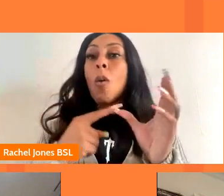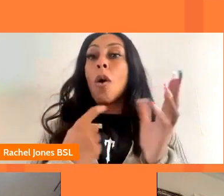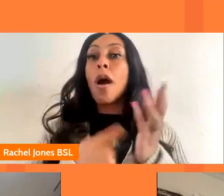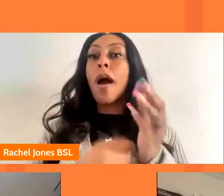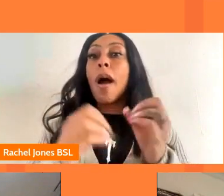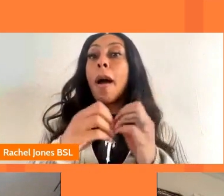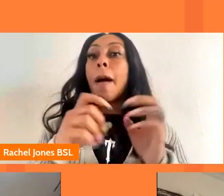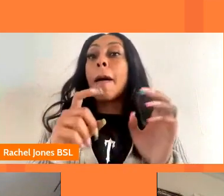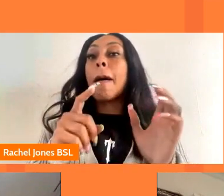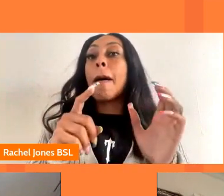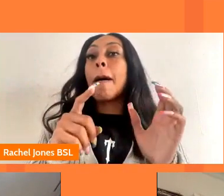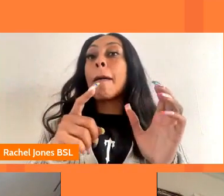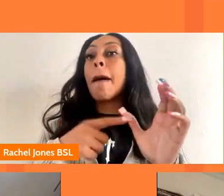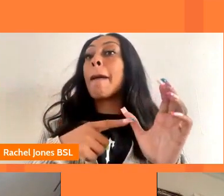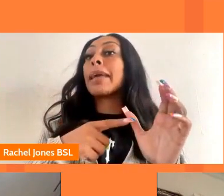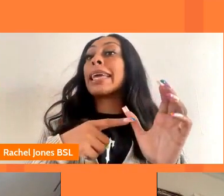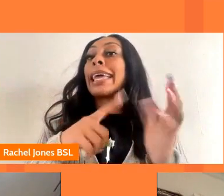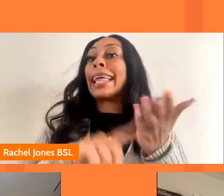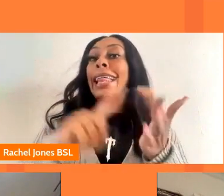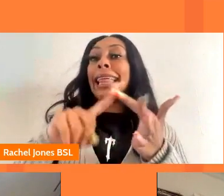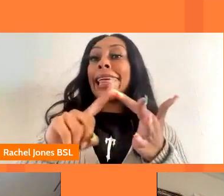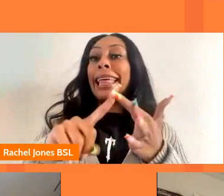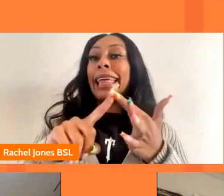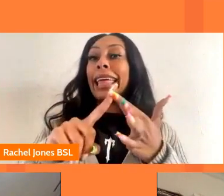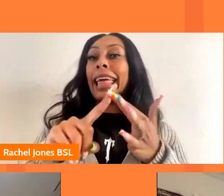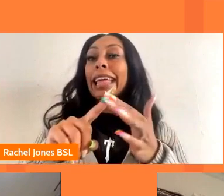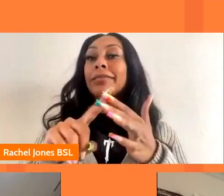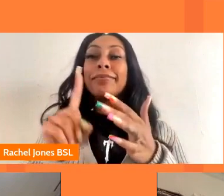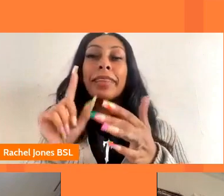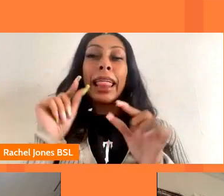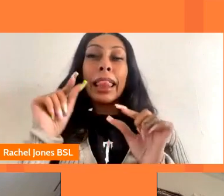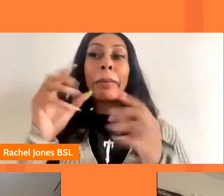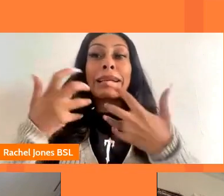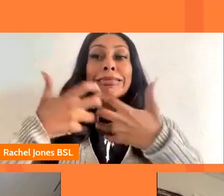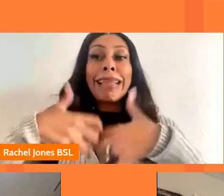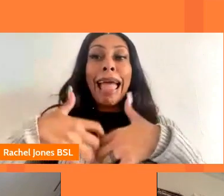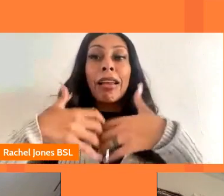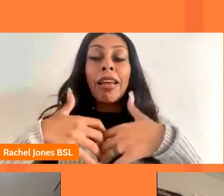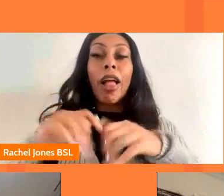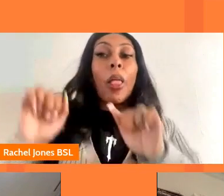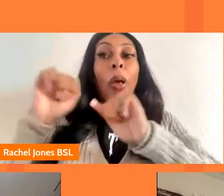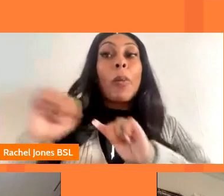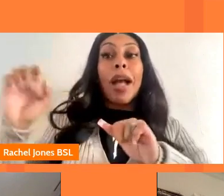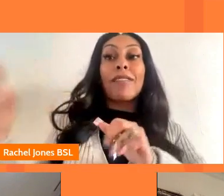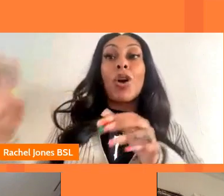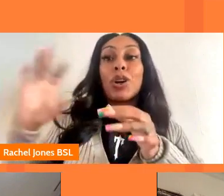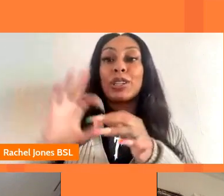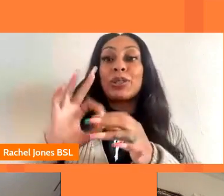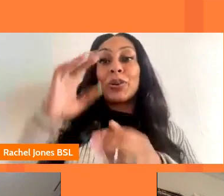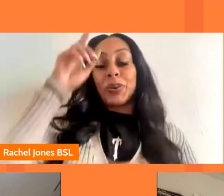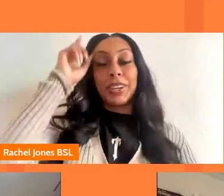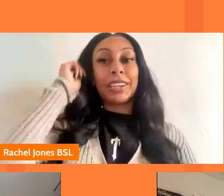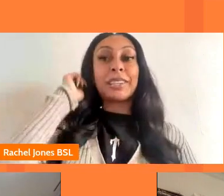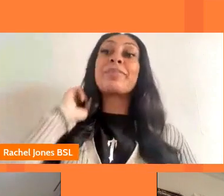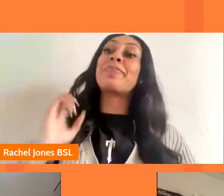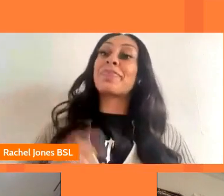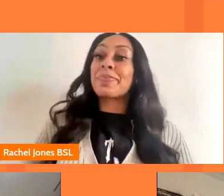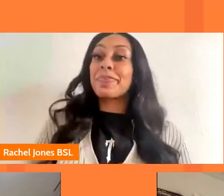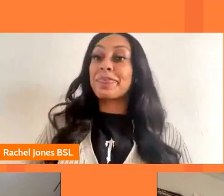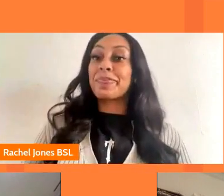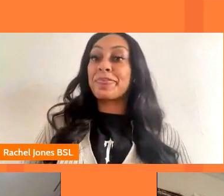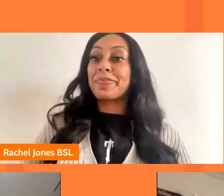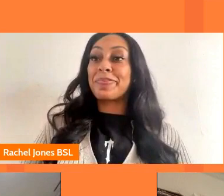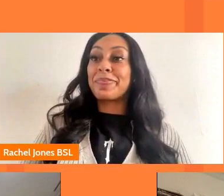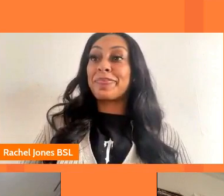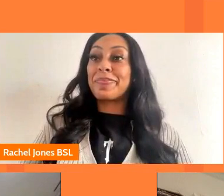for arts and entertainment sky but i think we have a small technical issue at the moment getting barbara online so she will